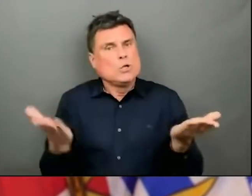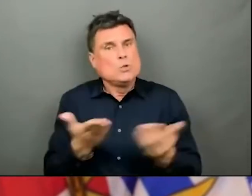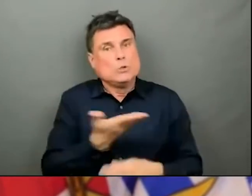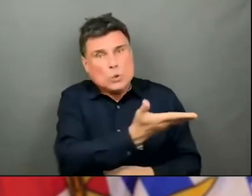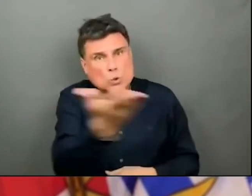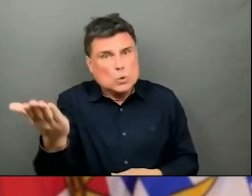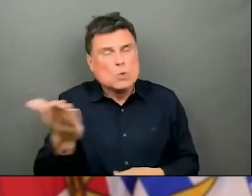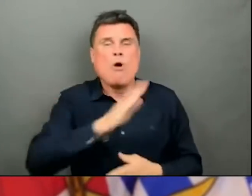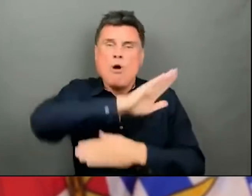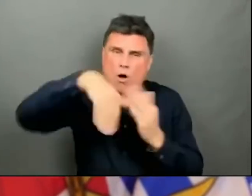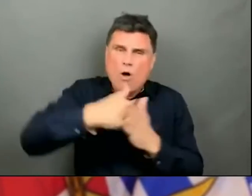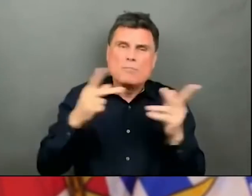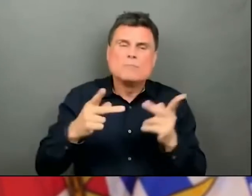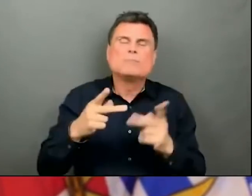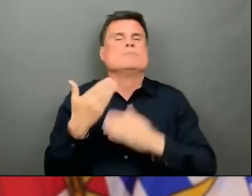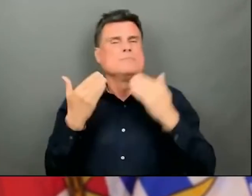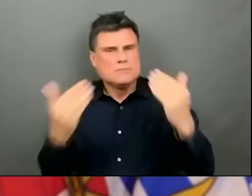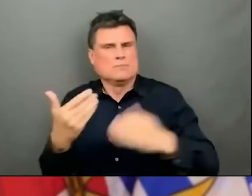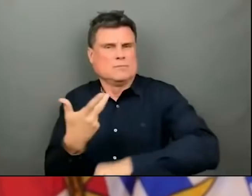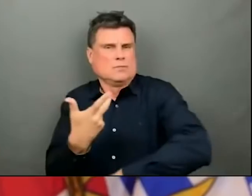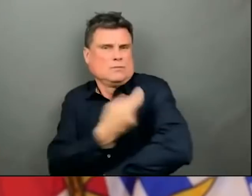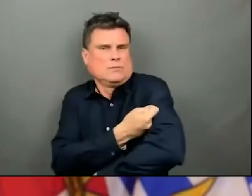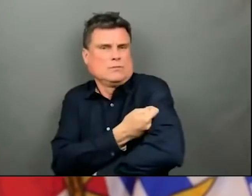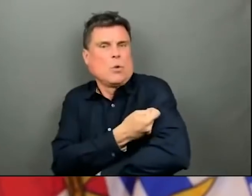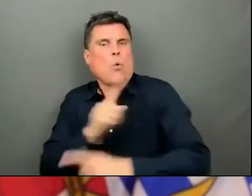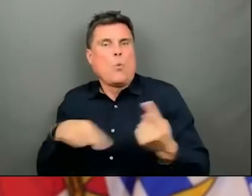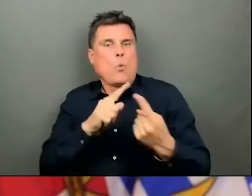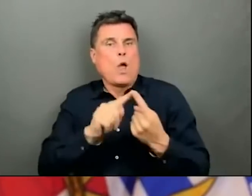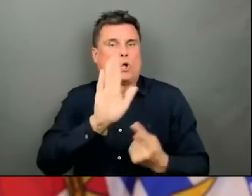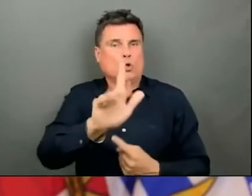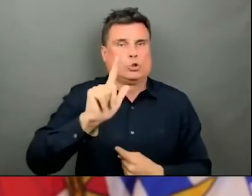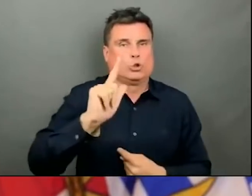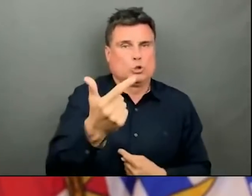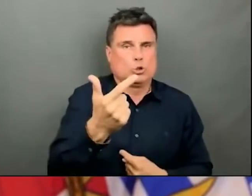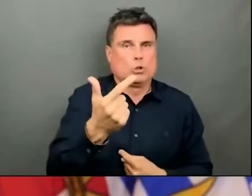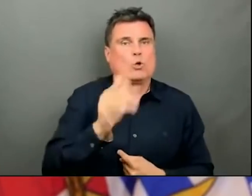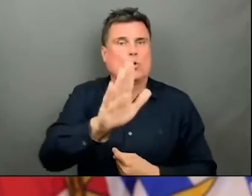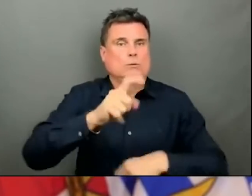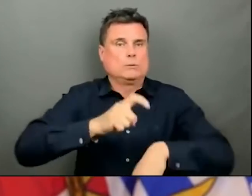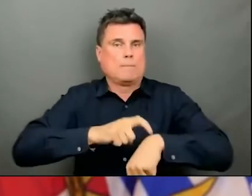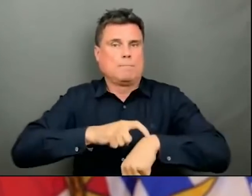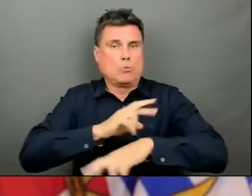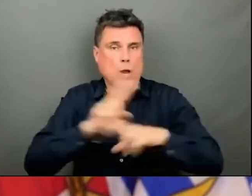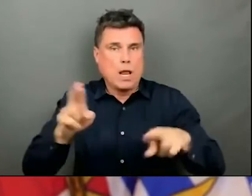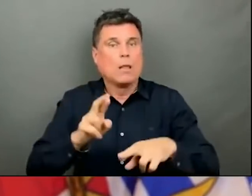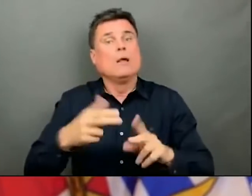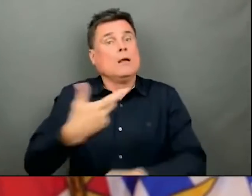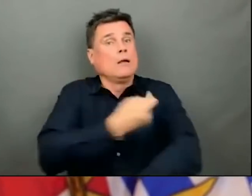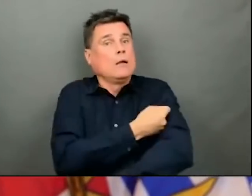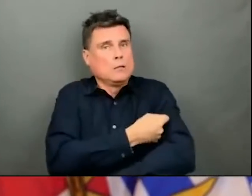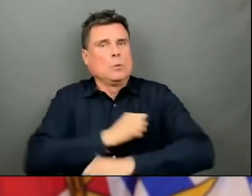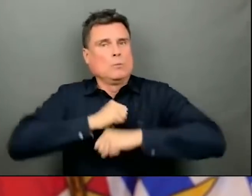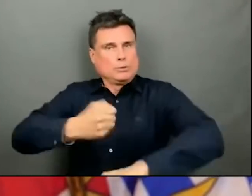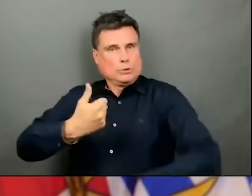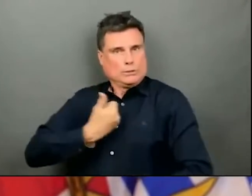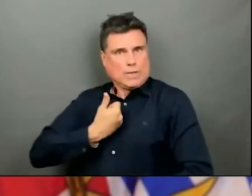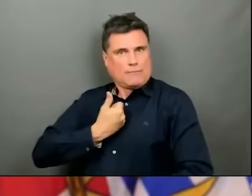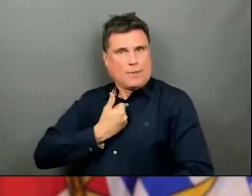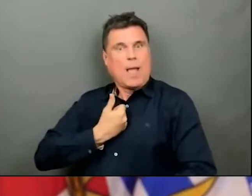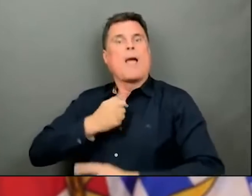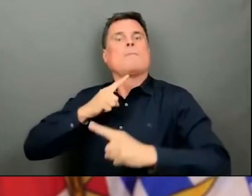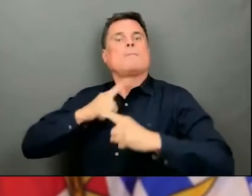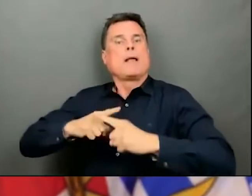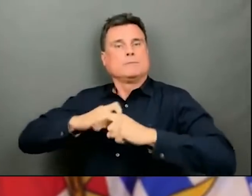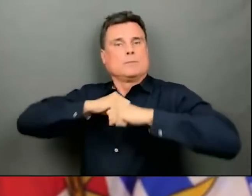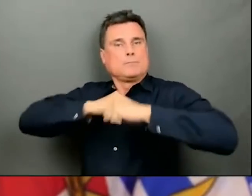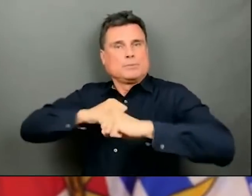Not only are you protecting yourself, but you are protecting those around you, whether it's at work, the people you live with, your family,